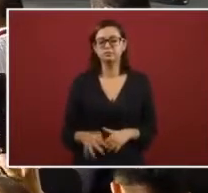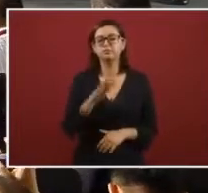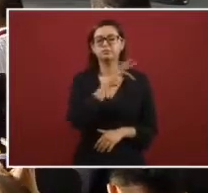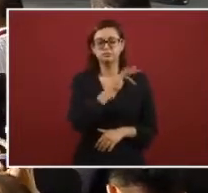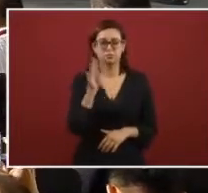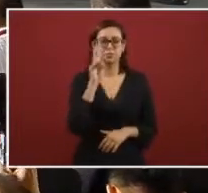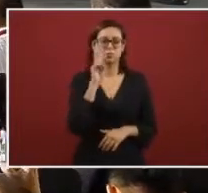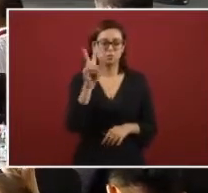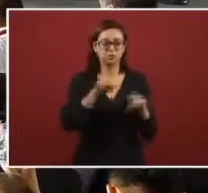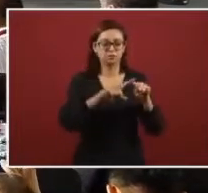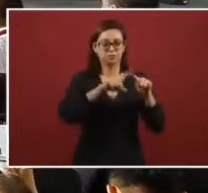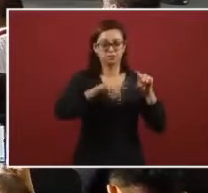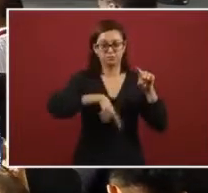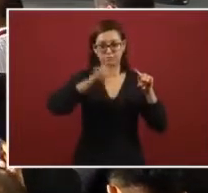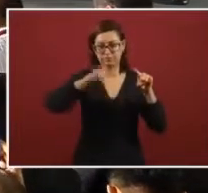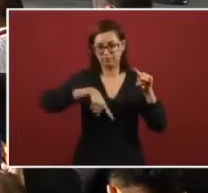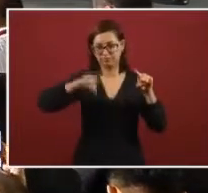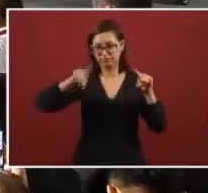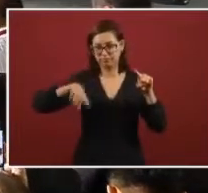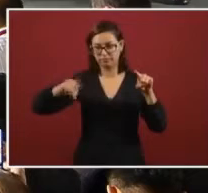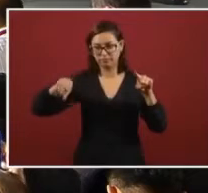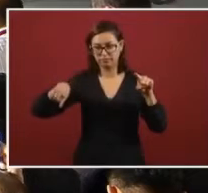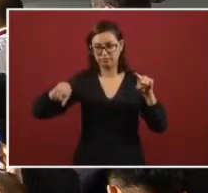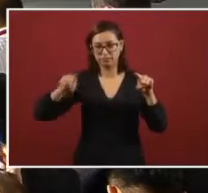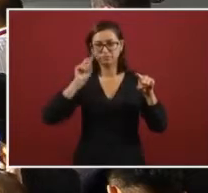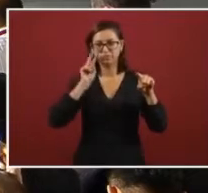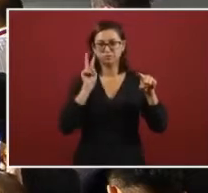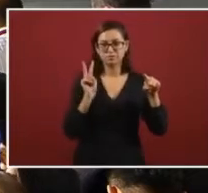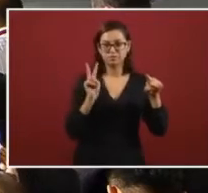so we can observe here on this graph